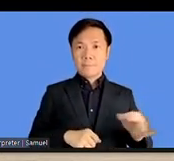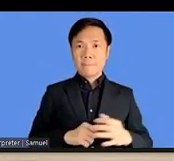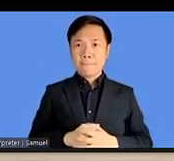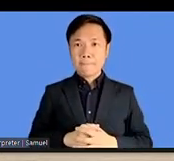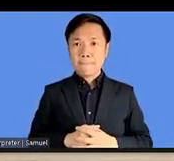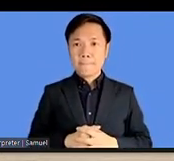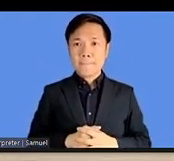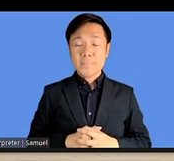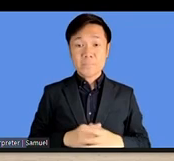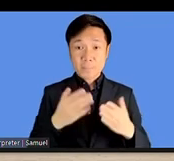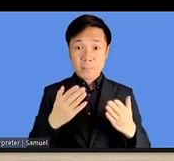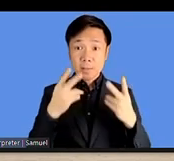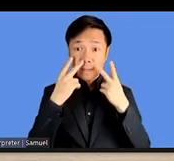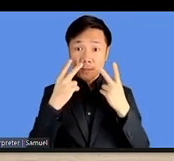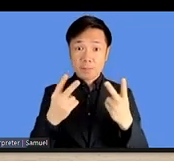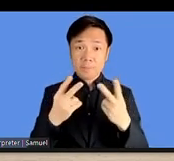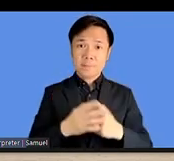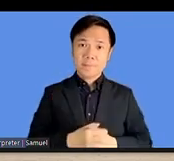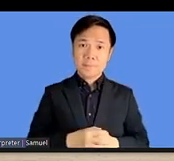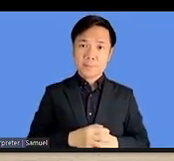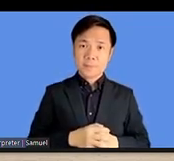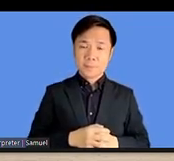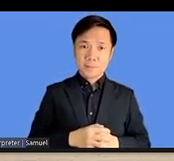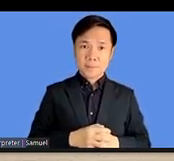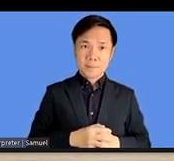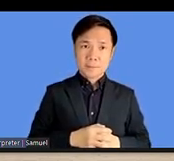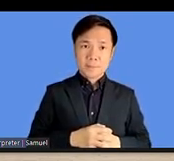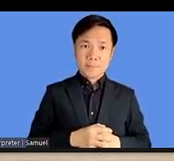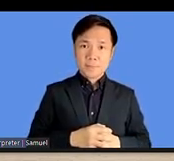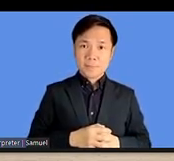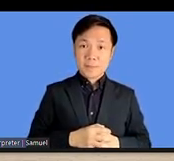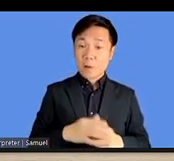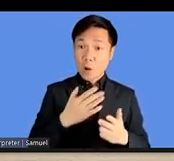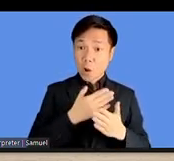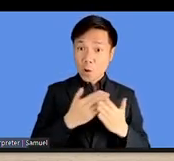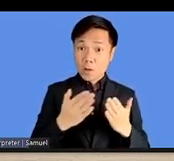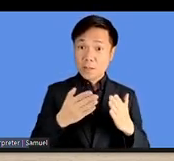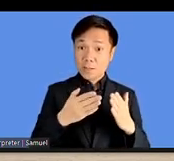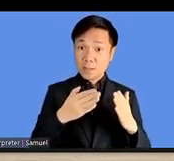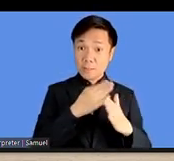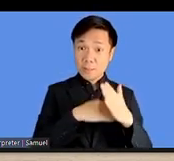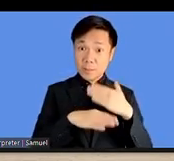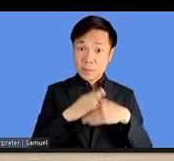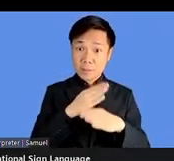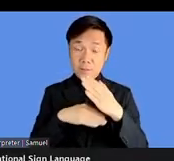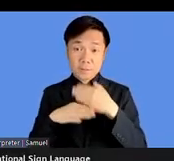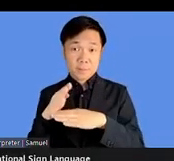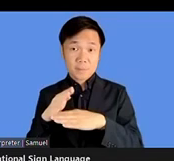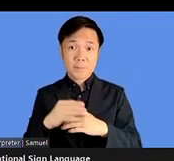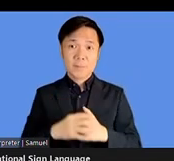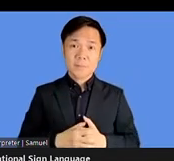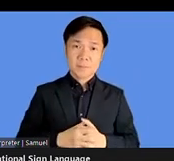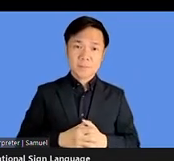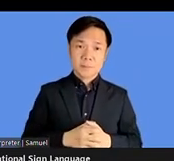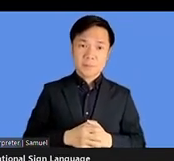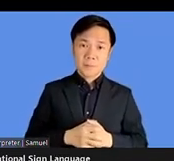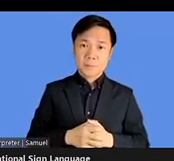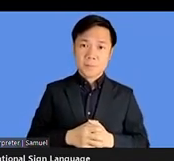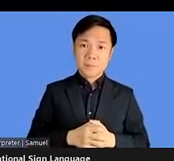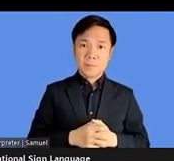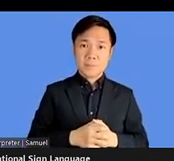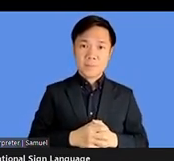And I know in terms of, of cognitive disabilities, I mean, one of the, uh,